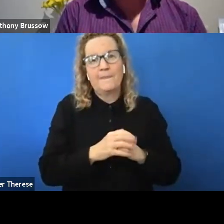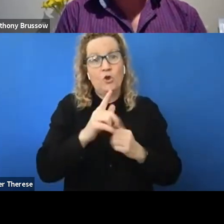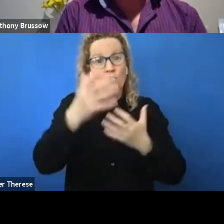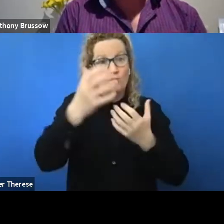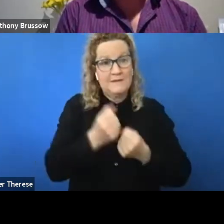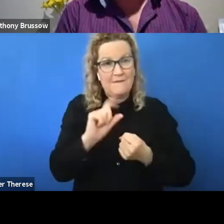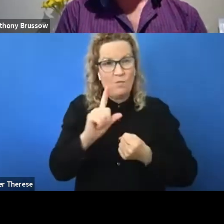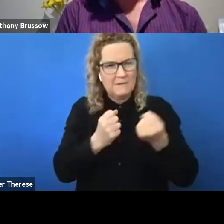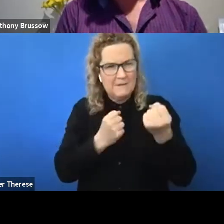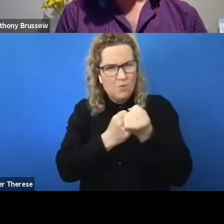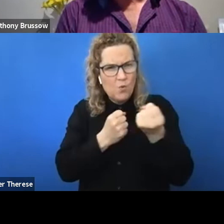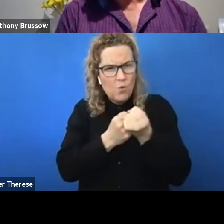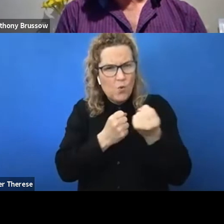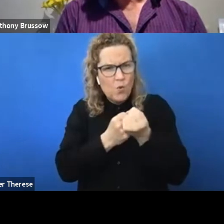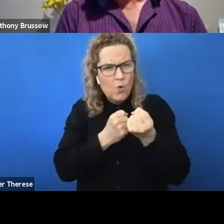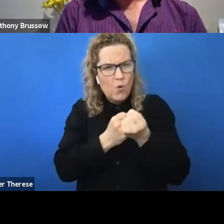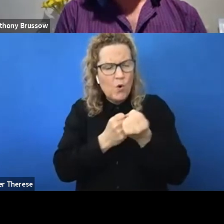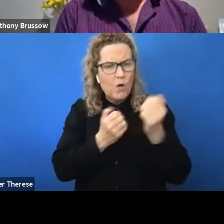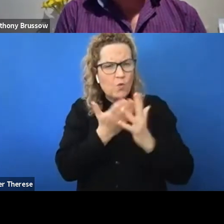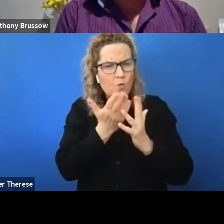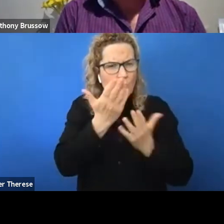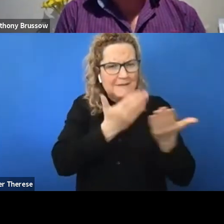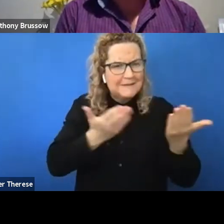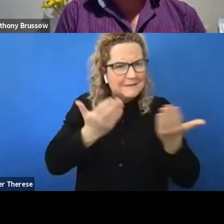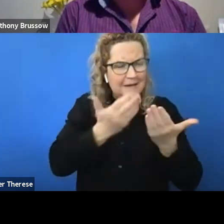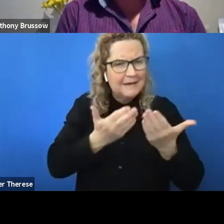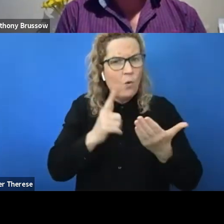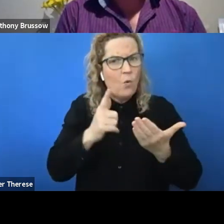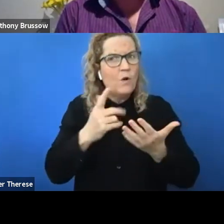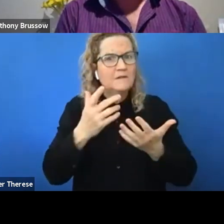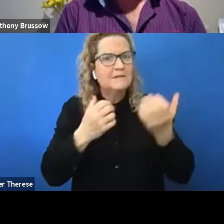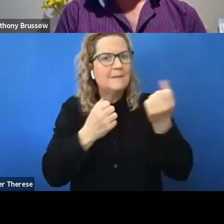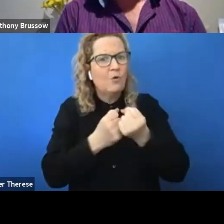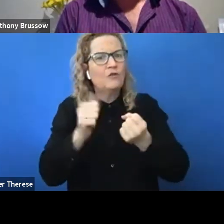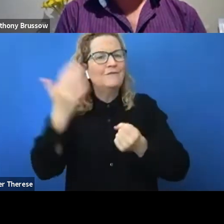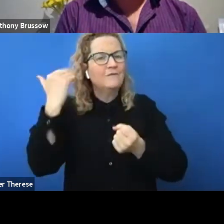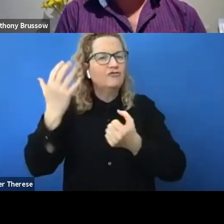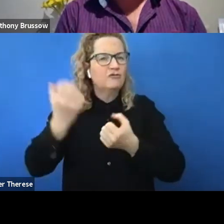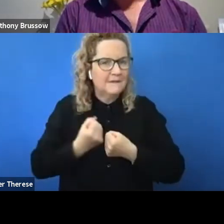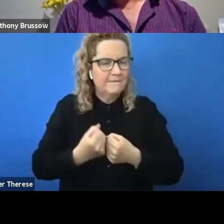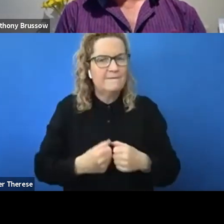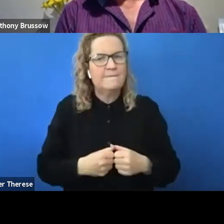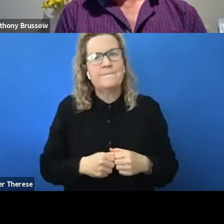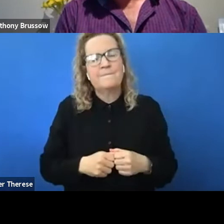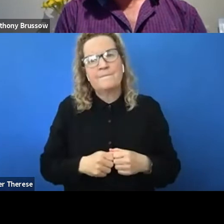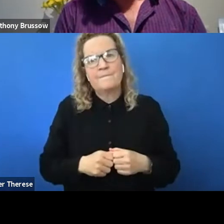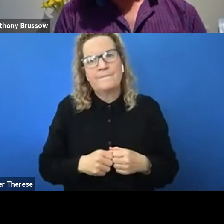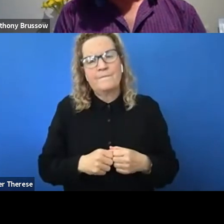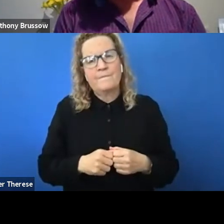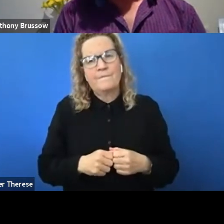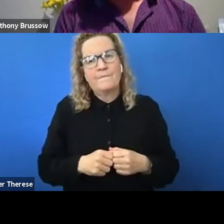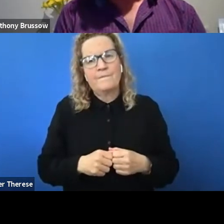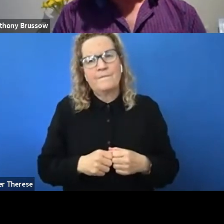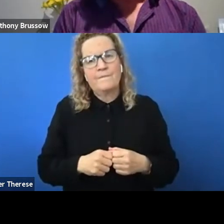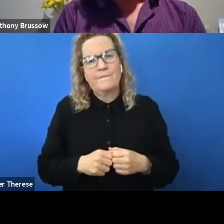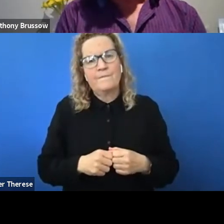receive when you were studying or what support have you received? And how has